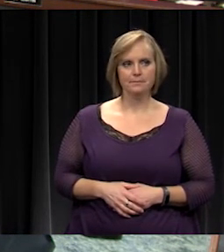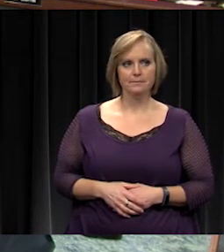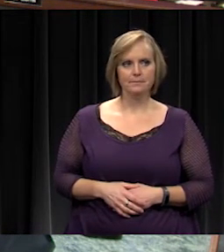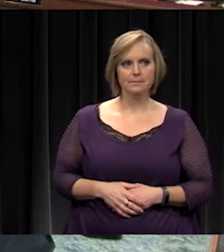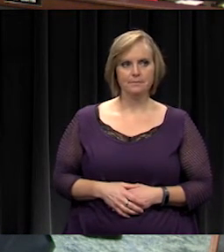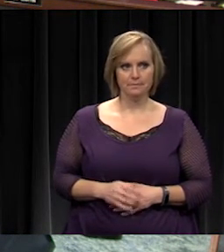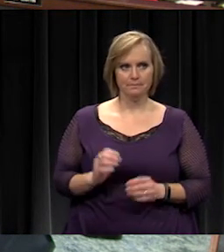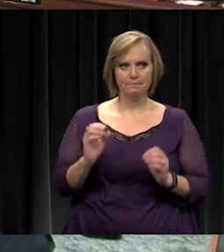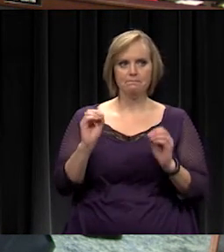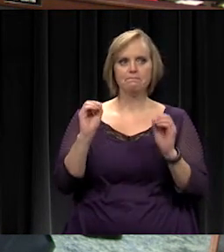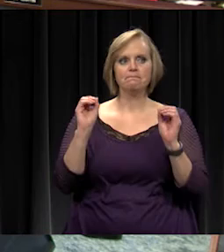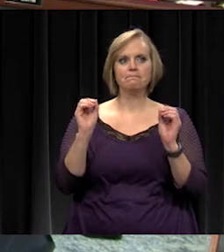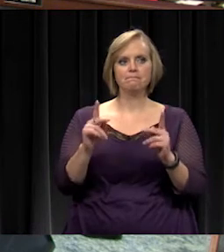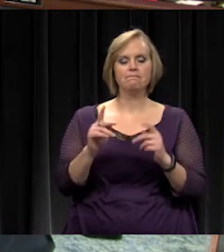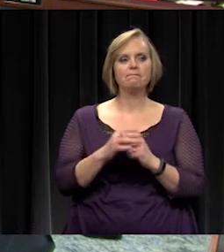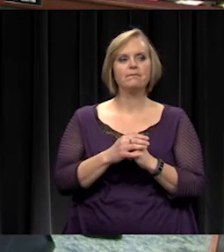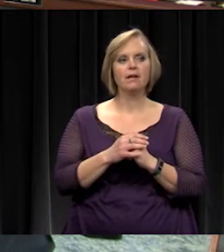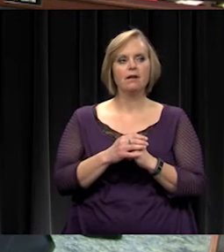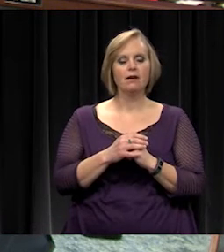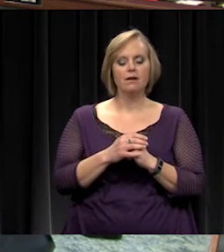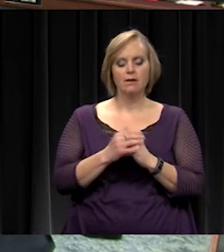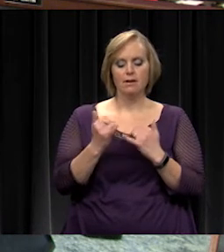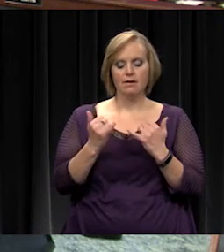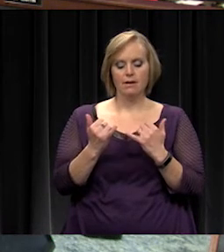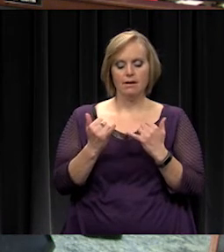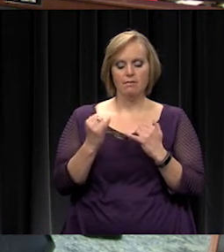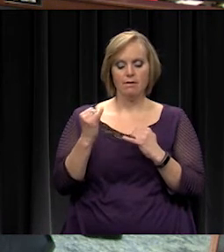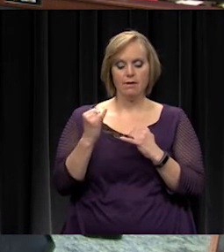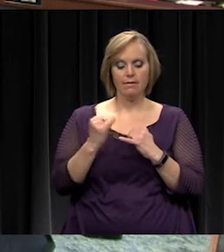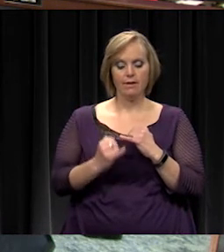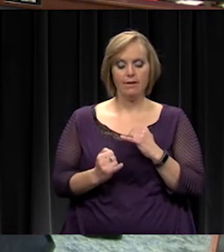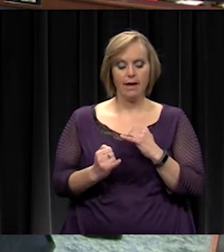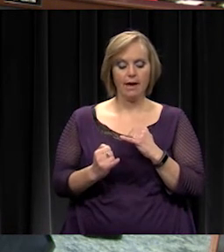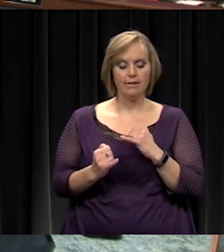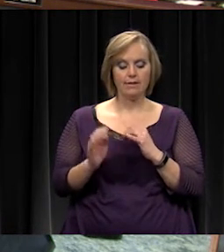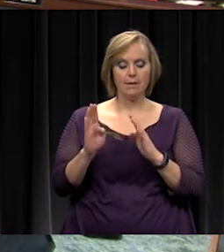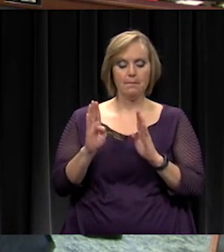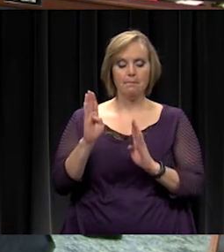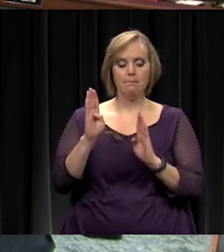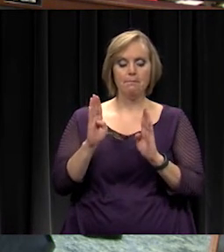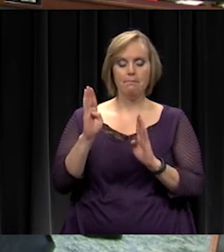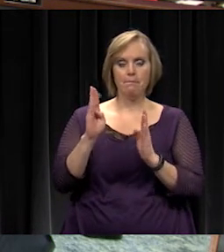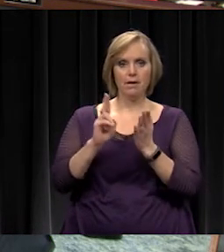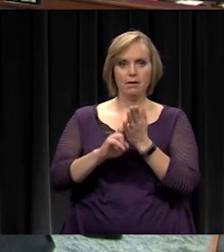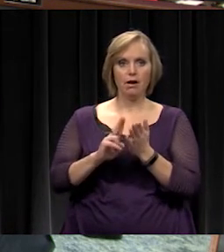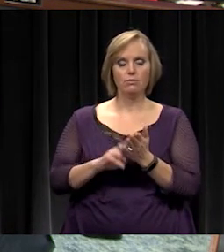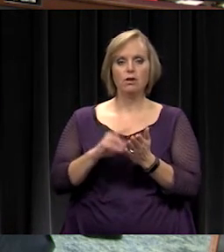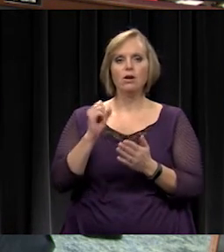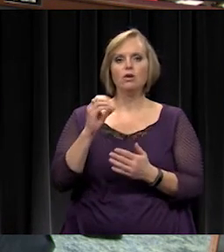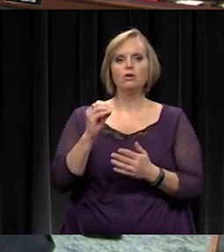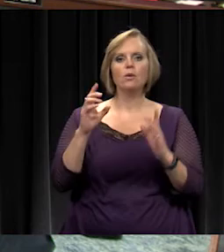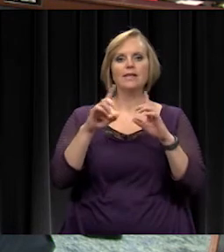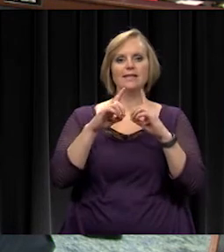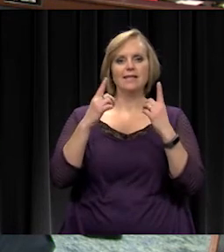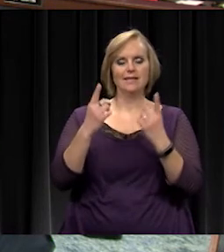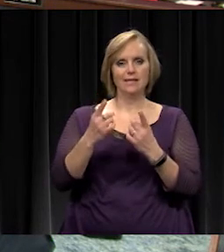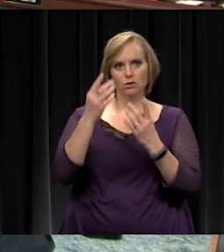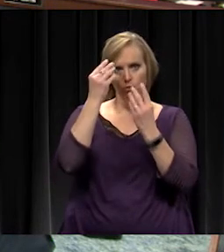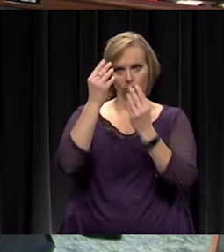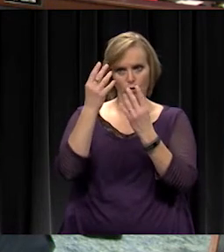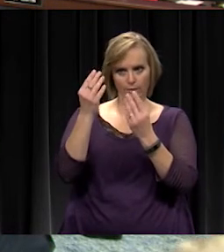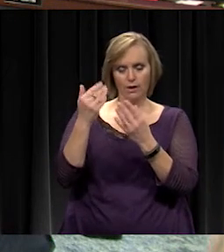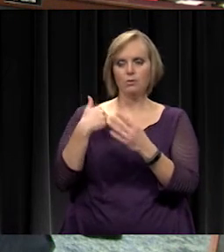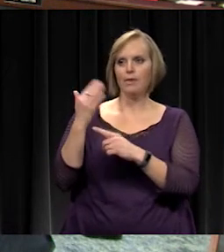All right. We have our last bid contracts. So it's the district notification. So we had the presentation earlier,